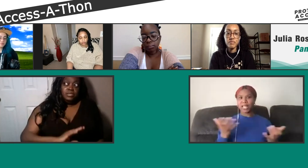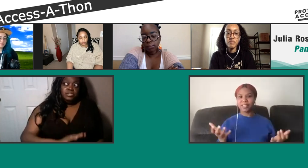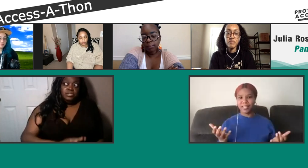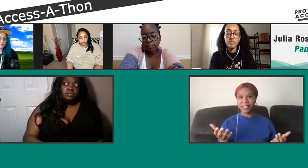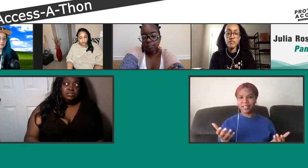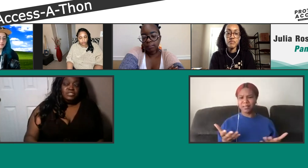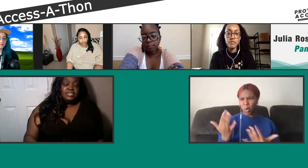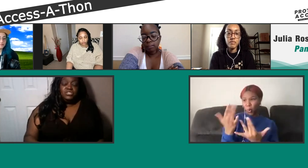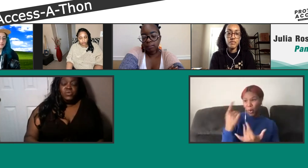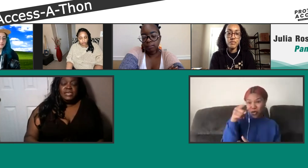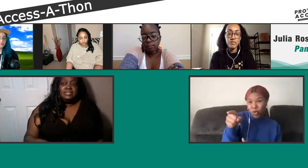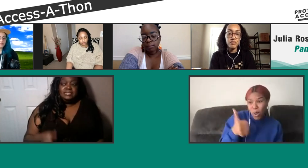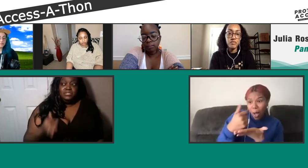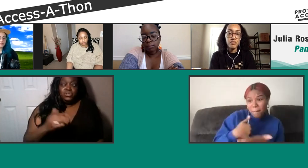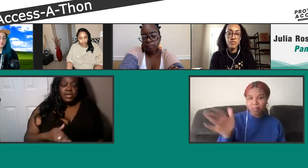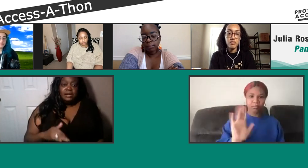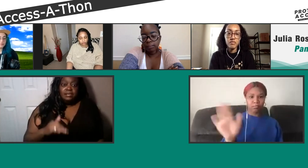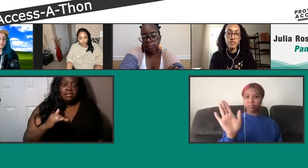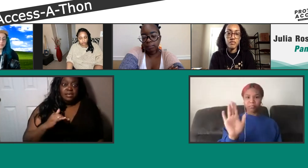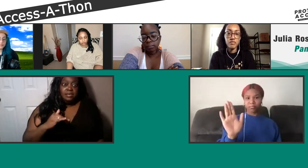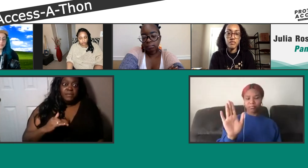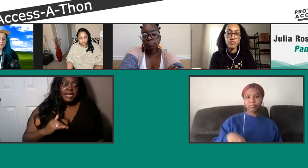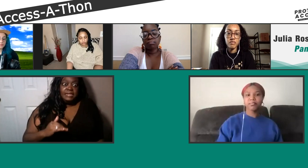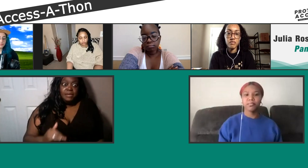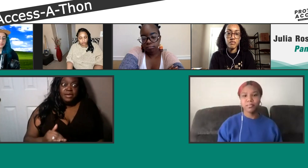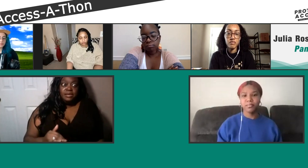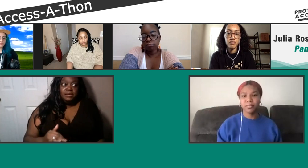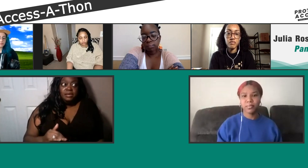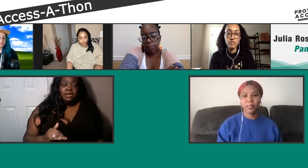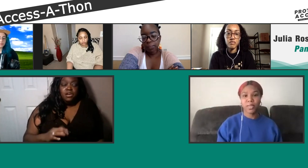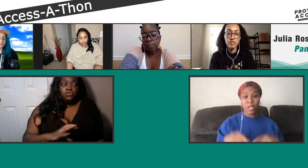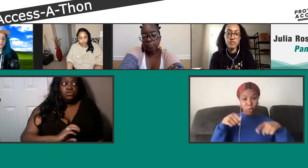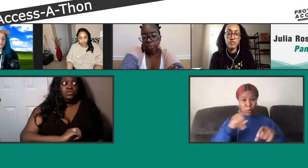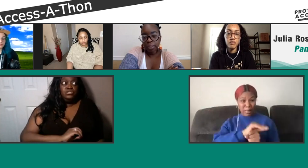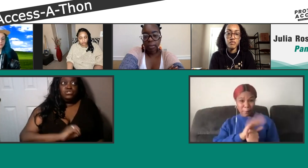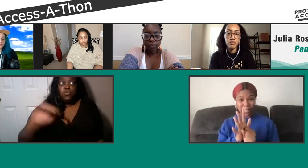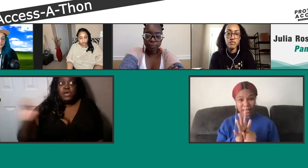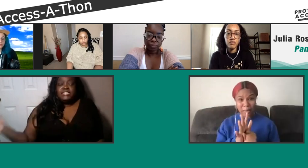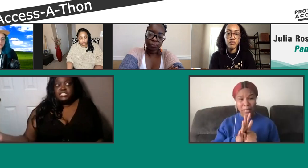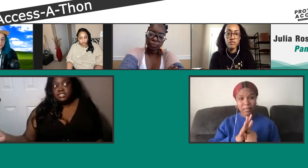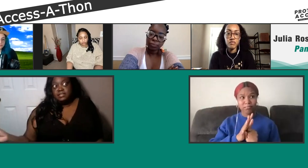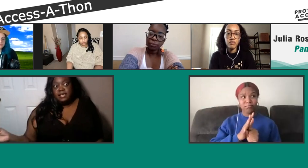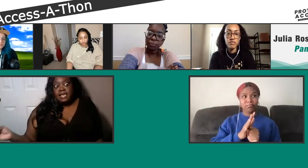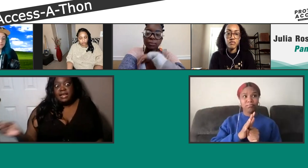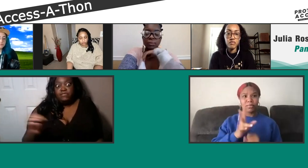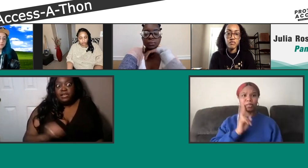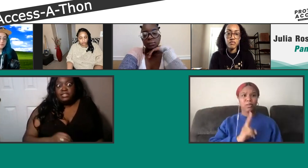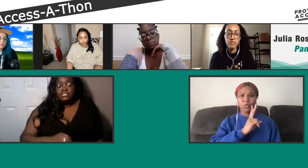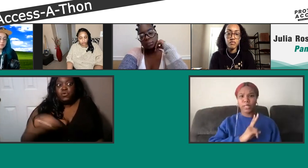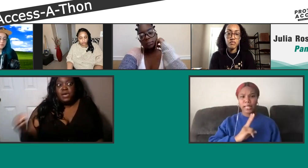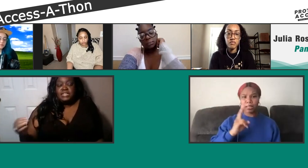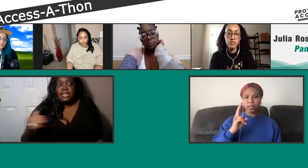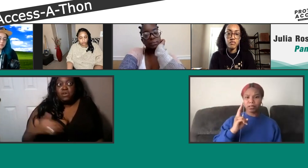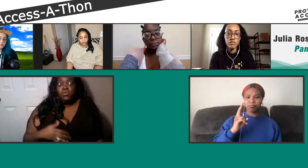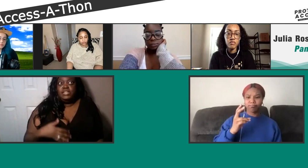the two sets of twins during the pandemic grew so much and have done